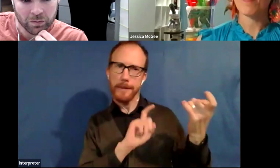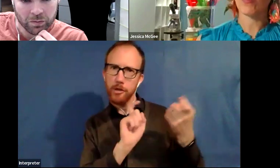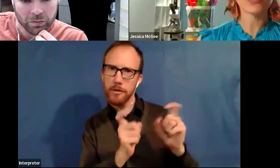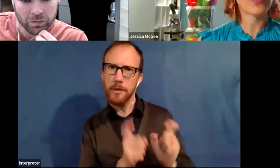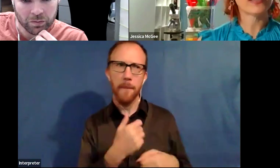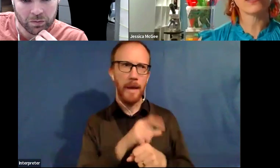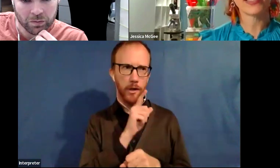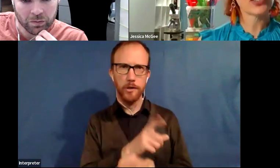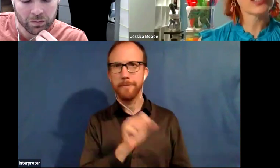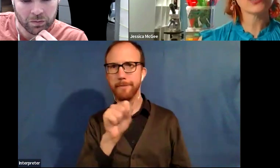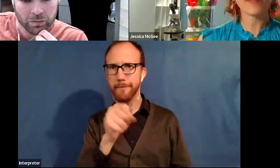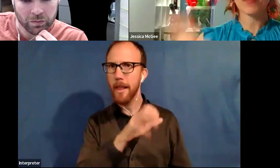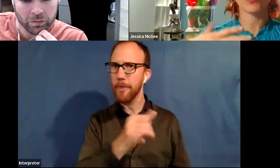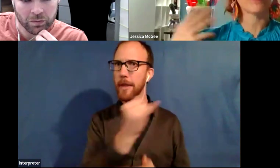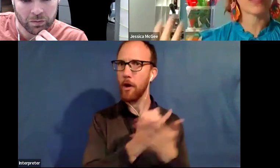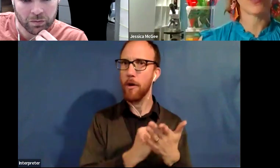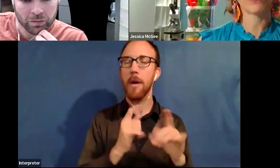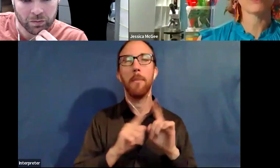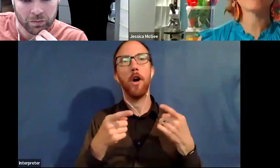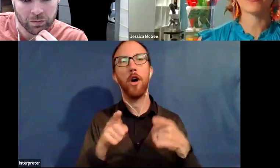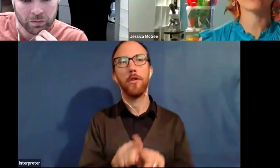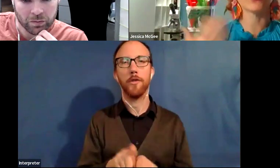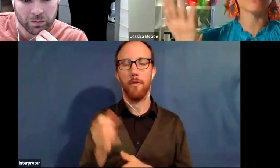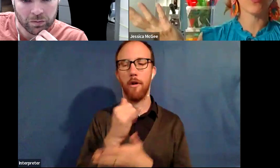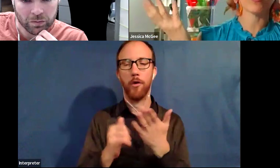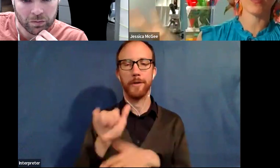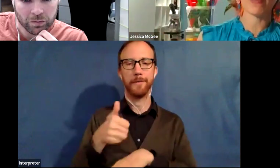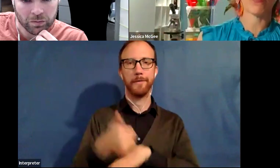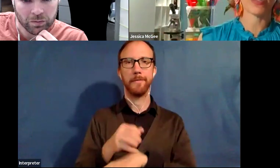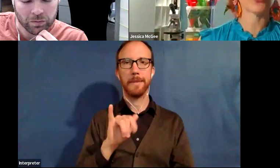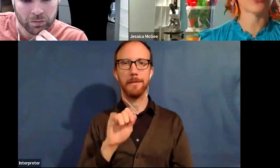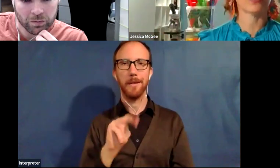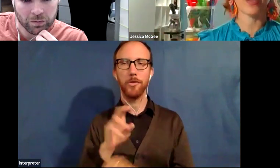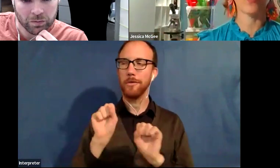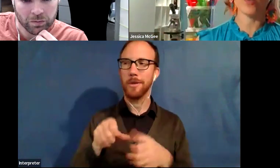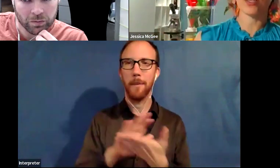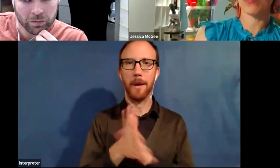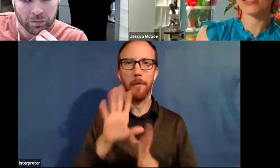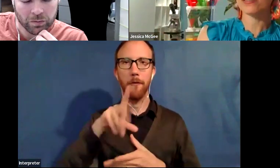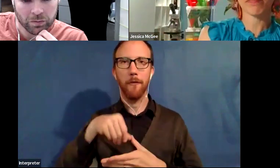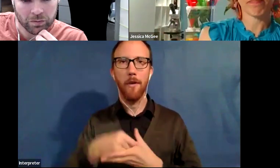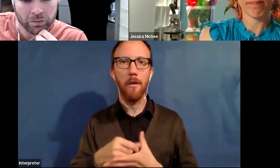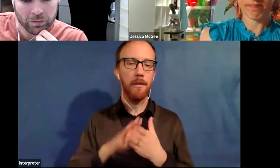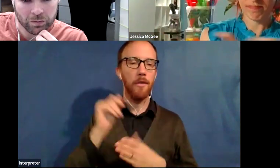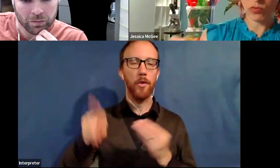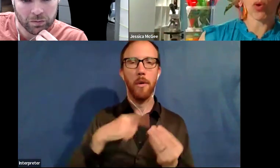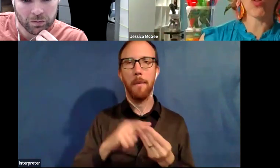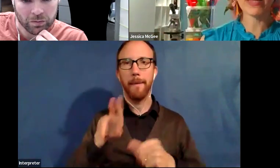to me. Um, but also installations that people could be a part of and learn more about nature and what humans